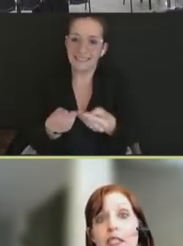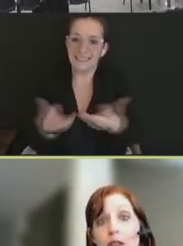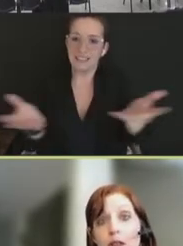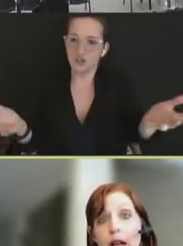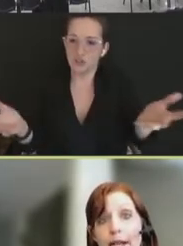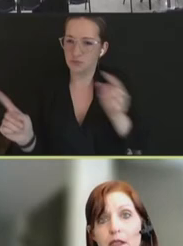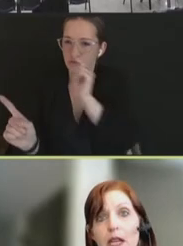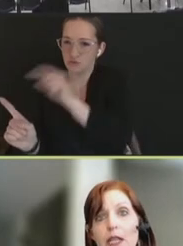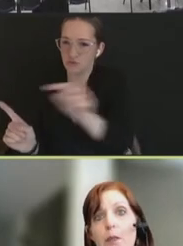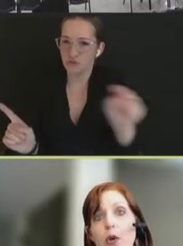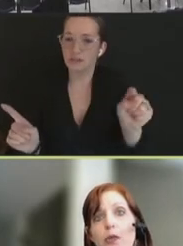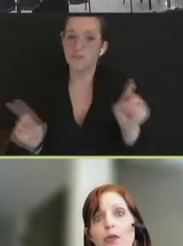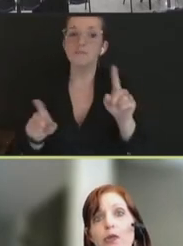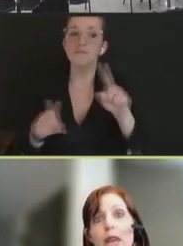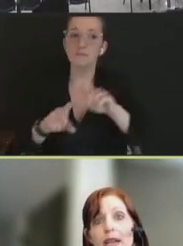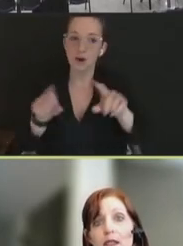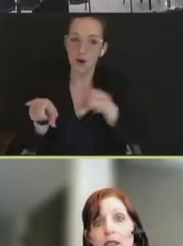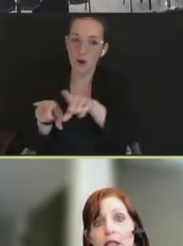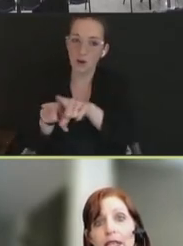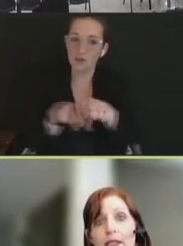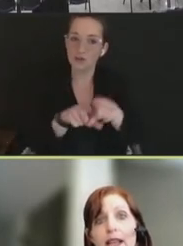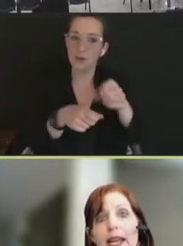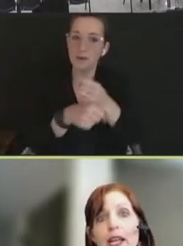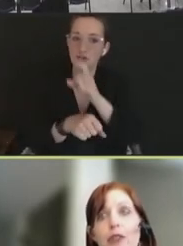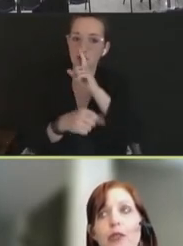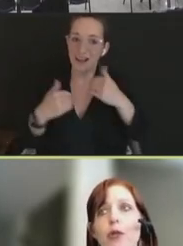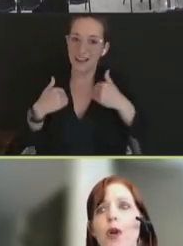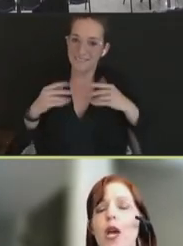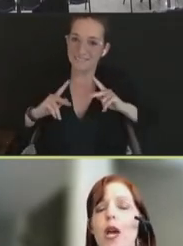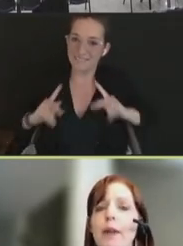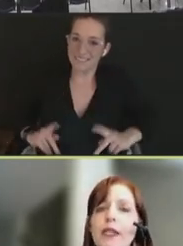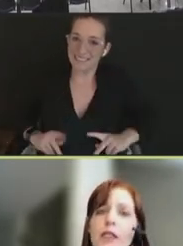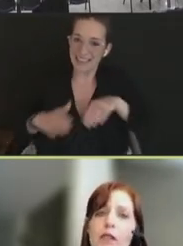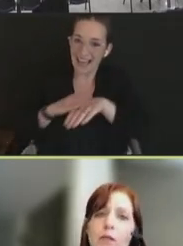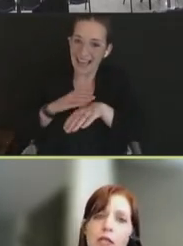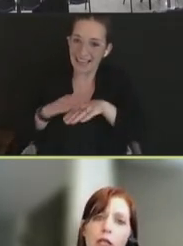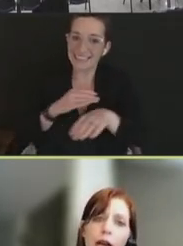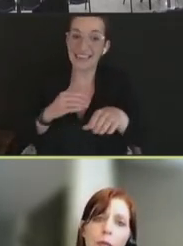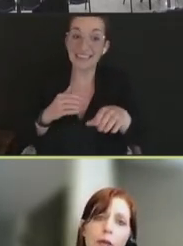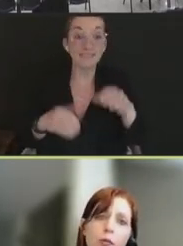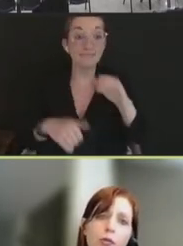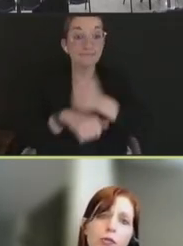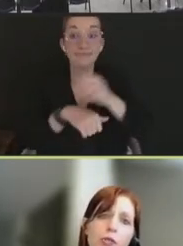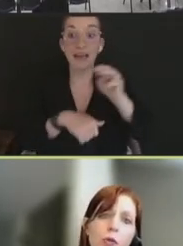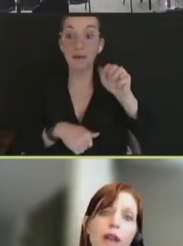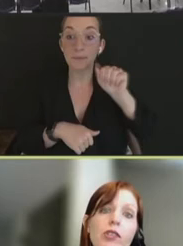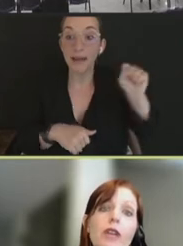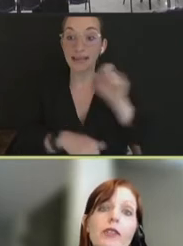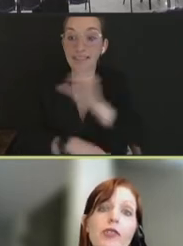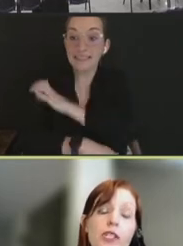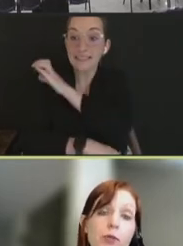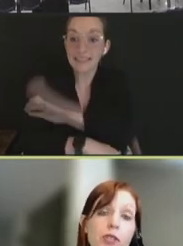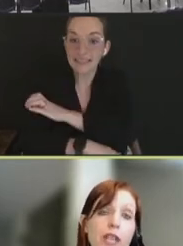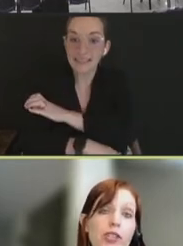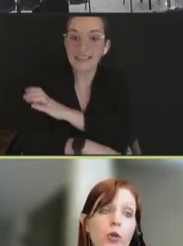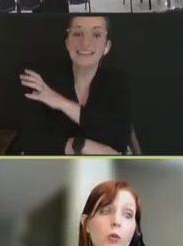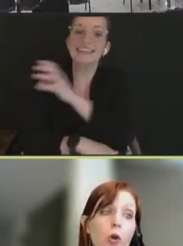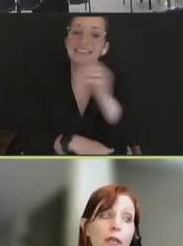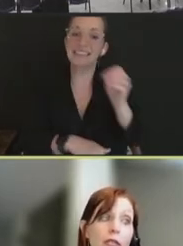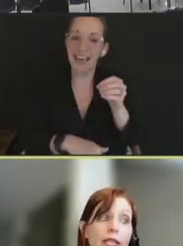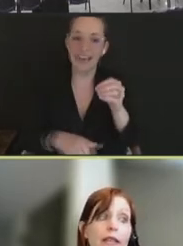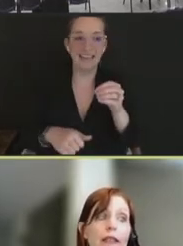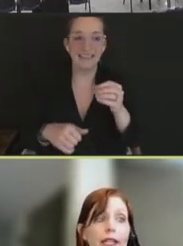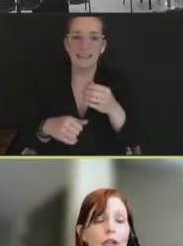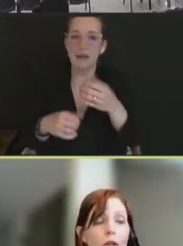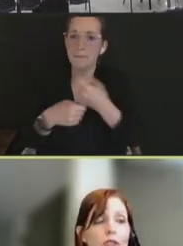physical access, both through mass clinics and through mechanisms that allow people who don't have a lot of transportation or